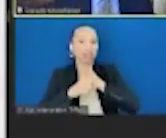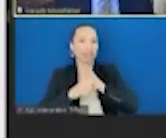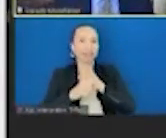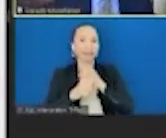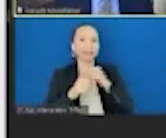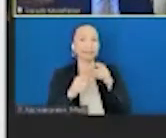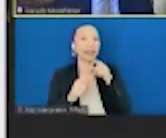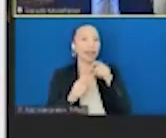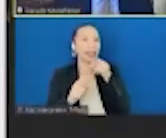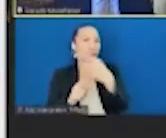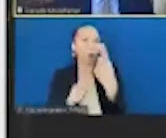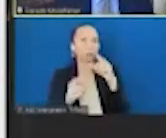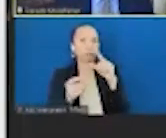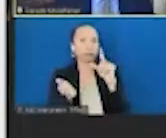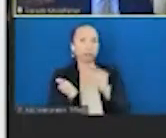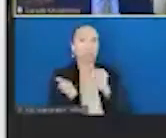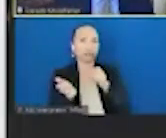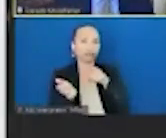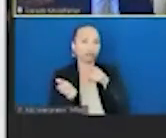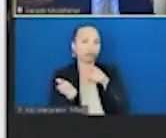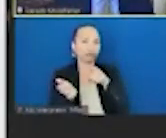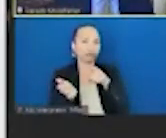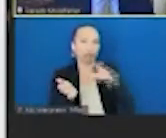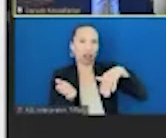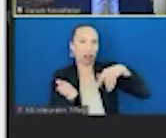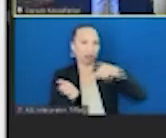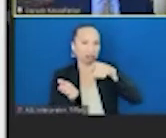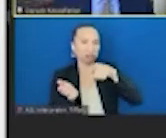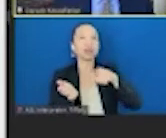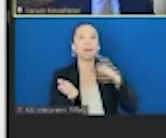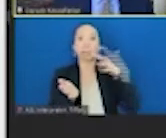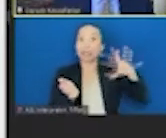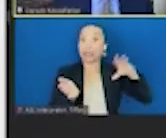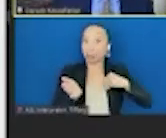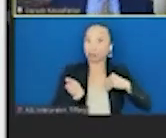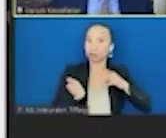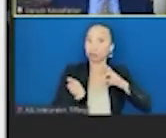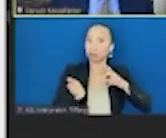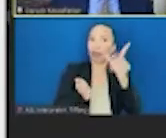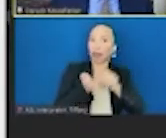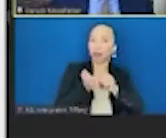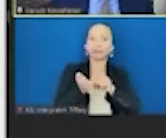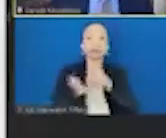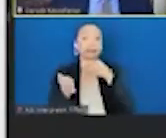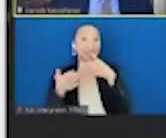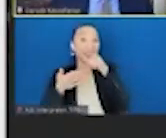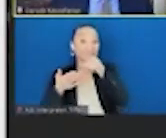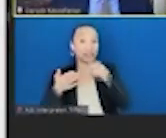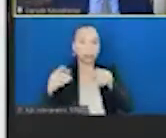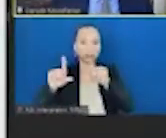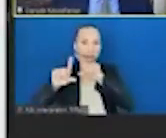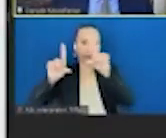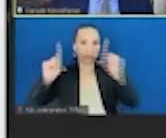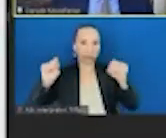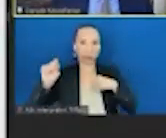paper that is not yet published, but has been accepted. And so what this chart shows you is among adults